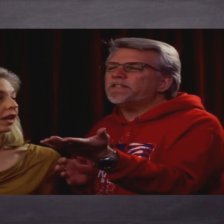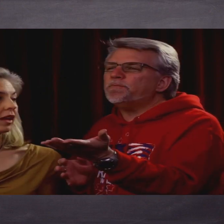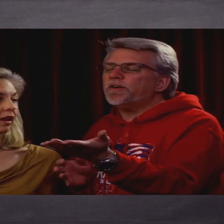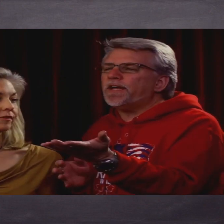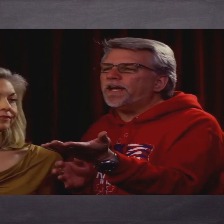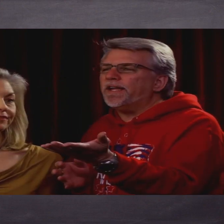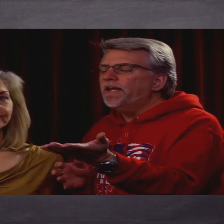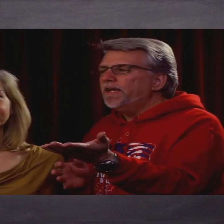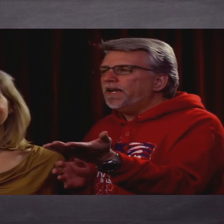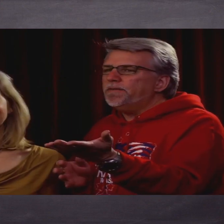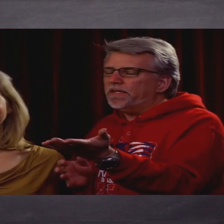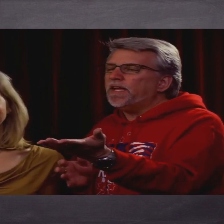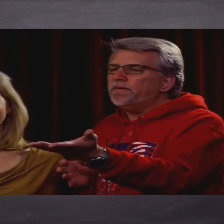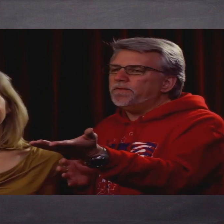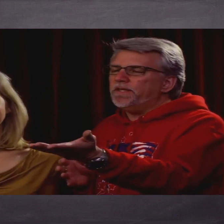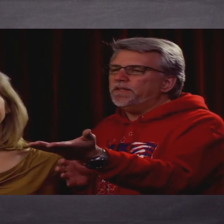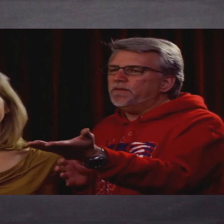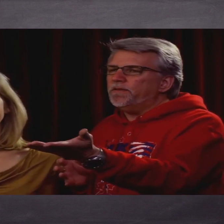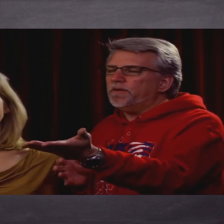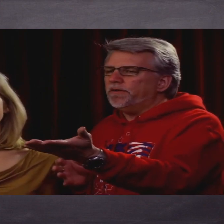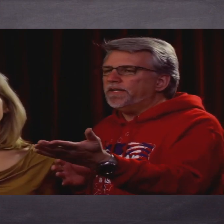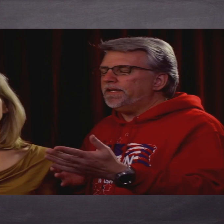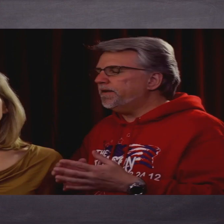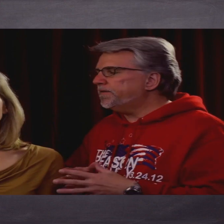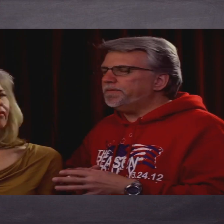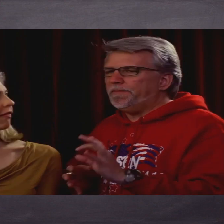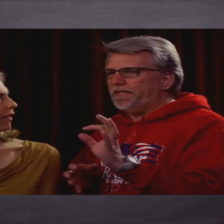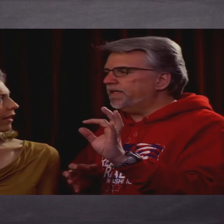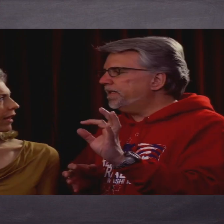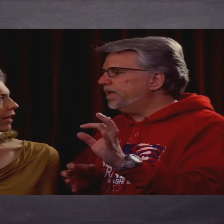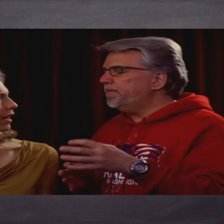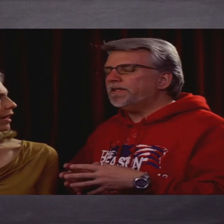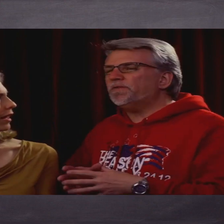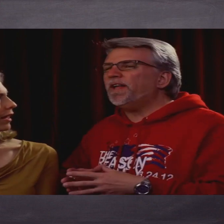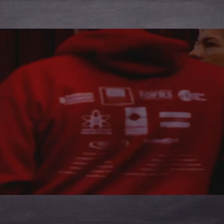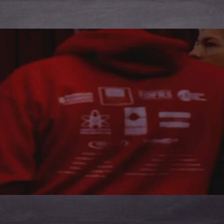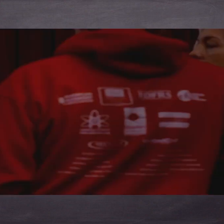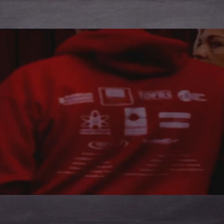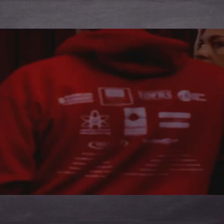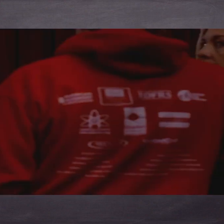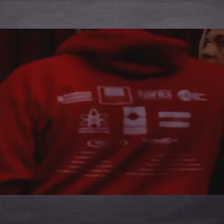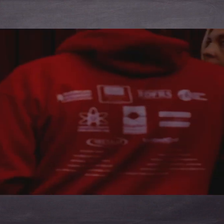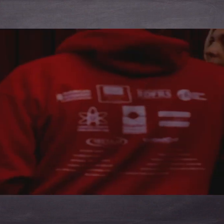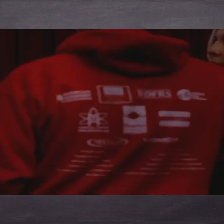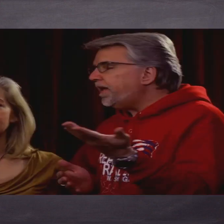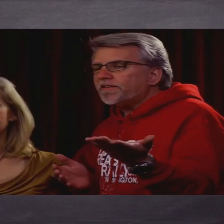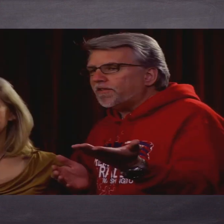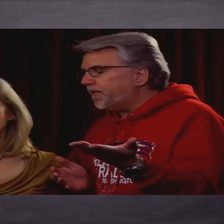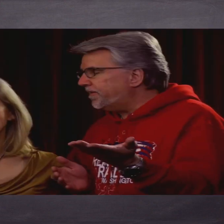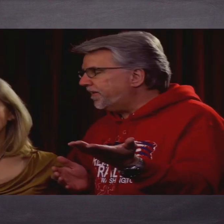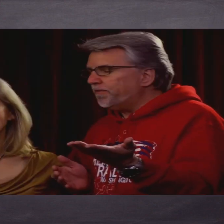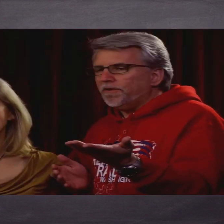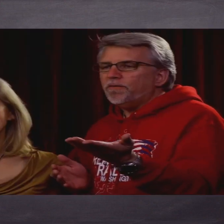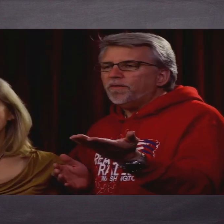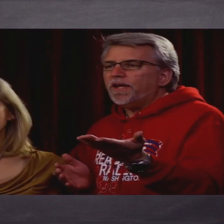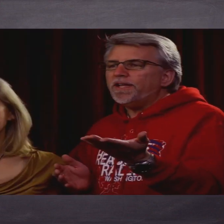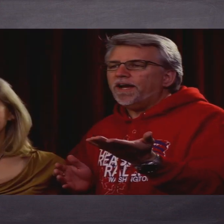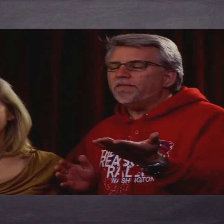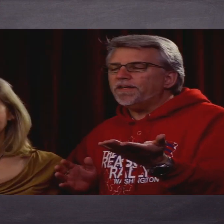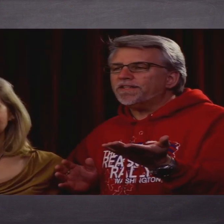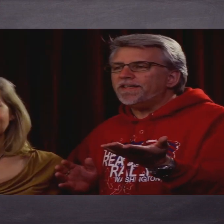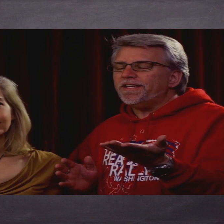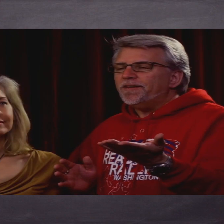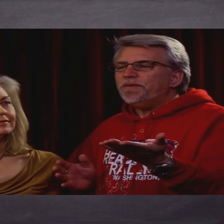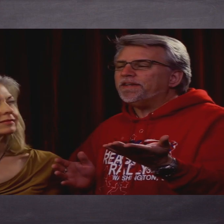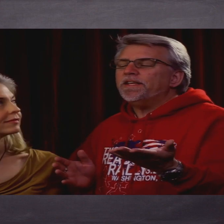guy? He looked like a smart guy. I mean, aside from the murder and the adultery and maybe a little homosexuality. What? But, you know, he hasn't thought this stuff through, right?